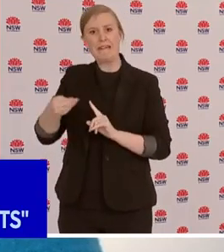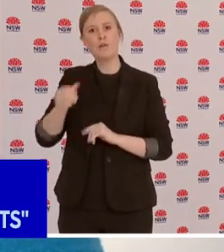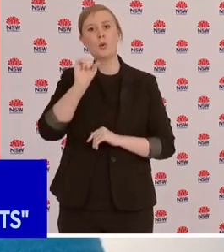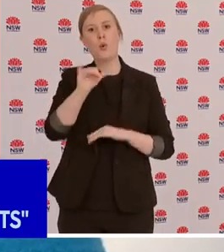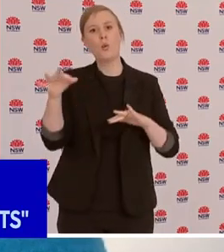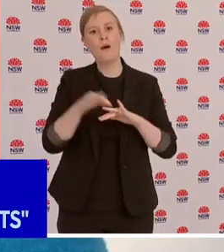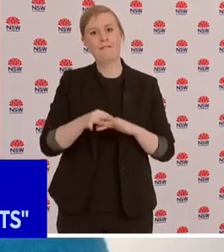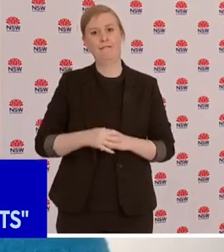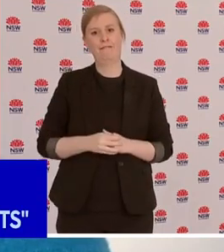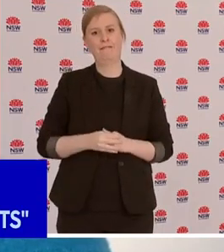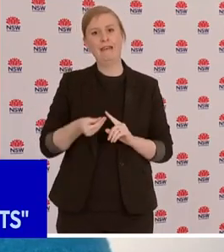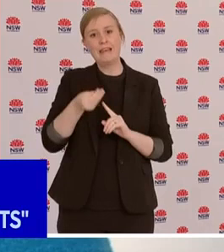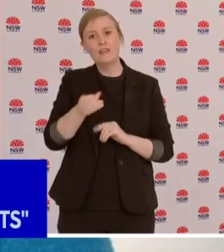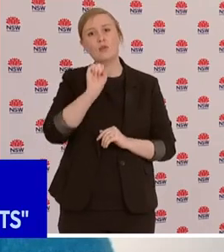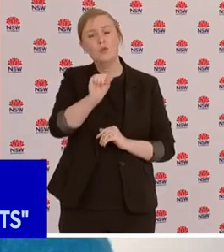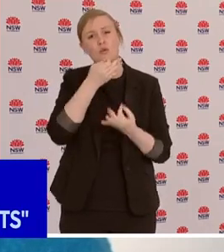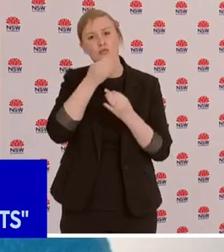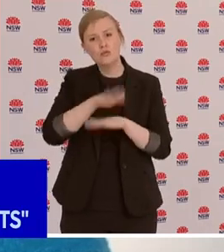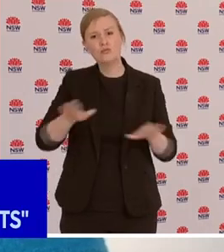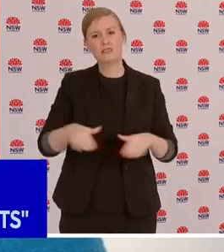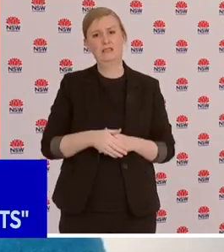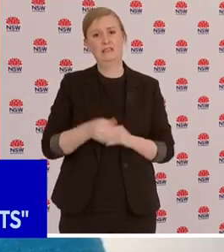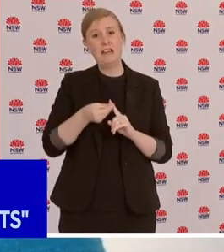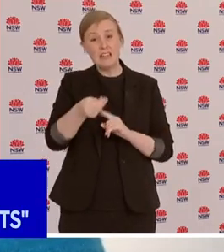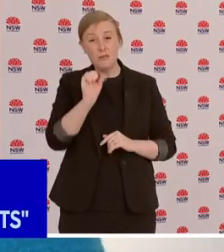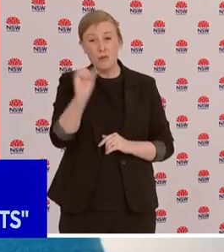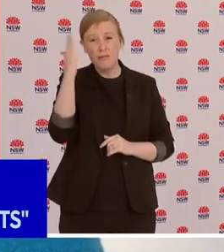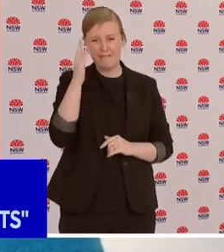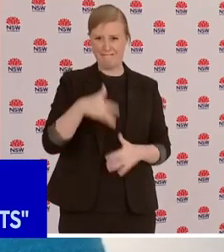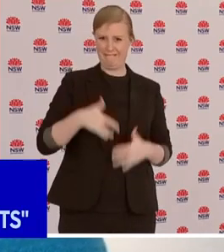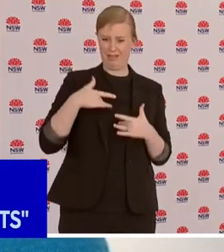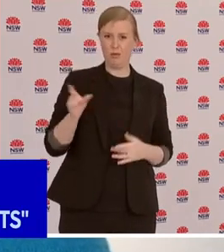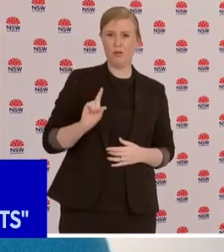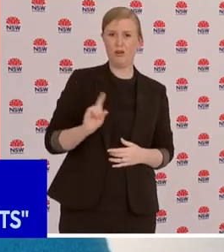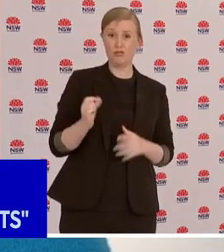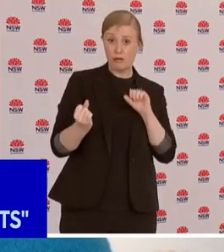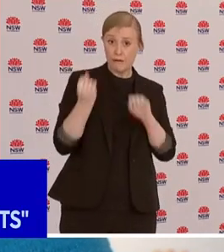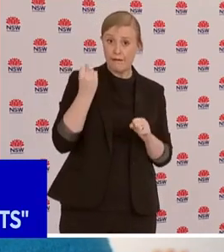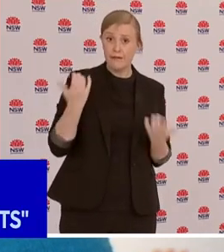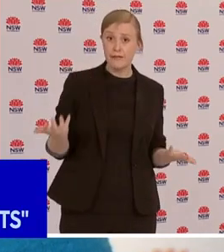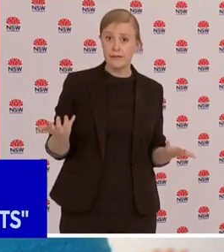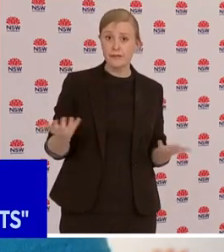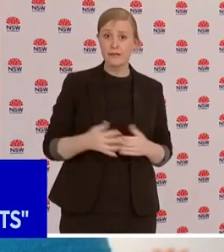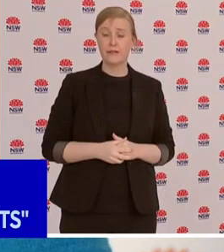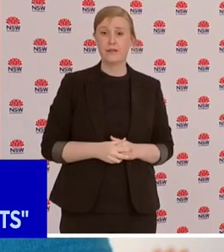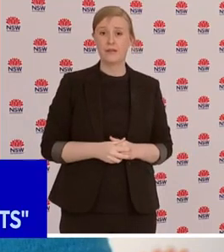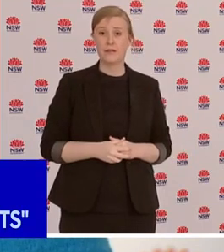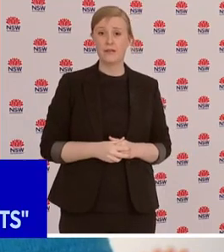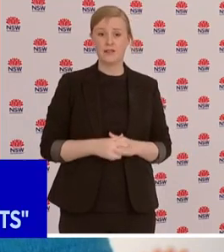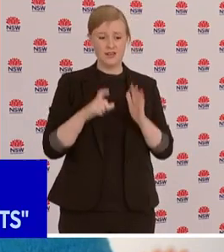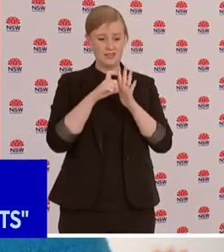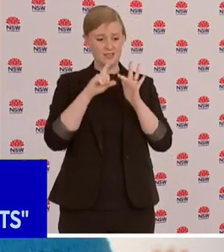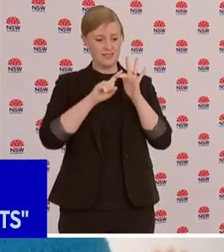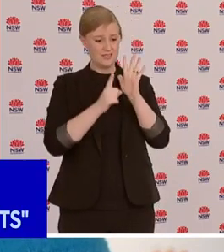this strain of Delta is not discriminating on age, on circumstance, on where you live. This is a